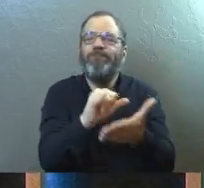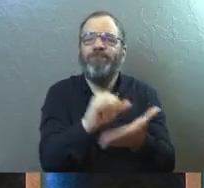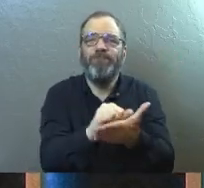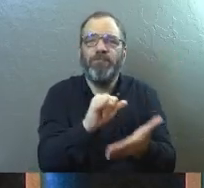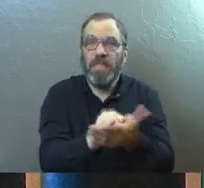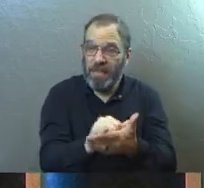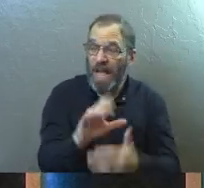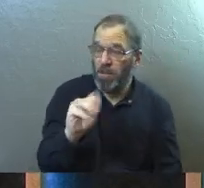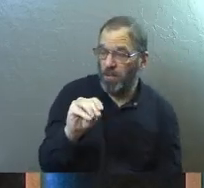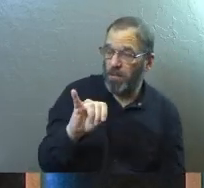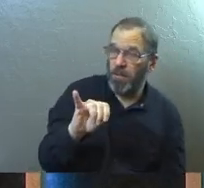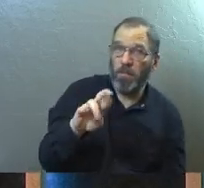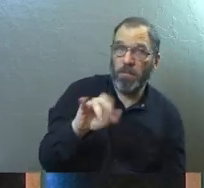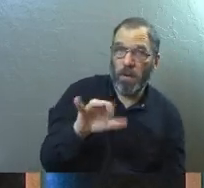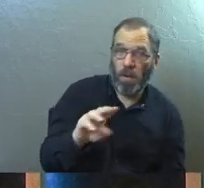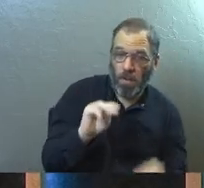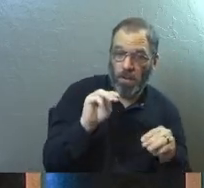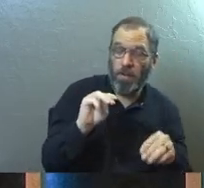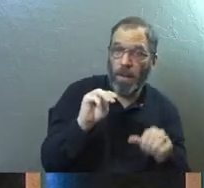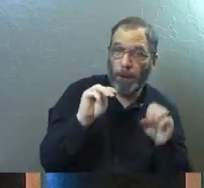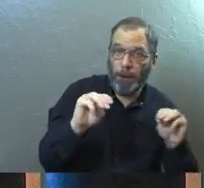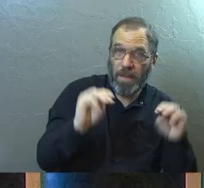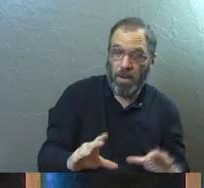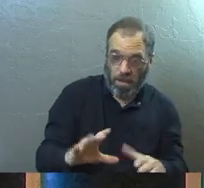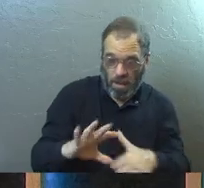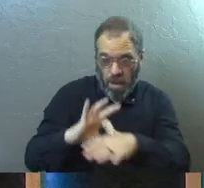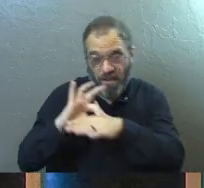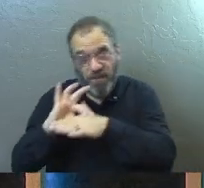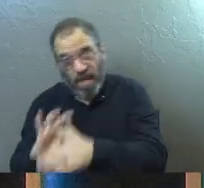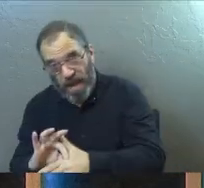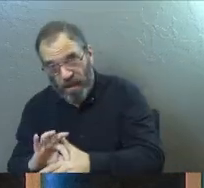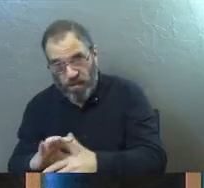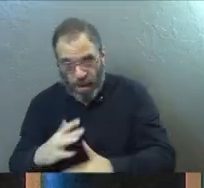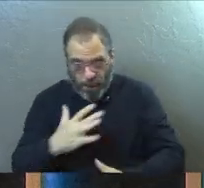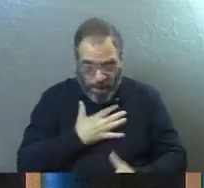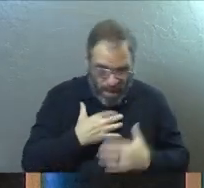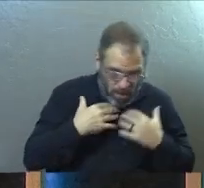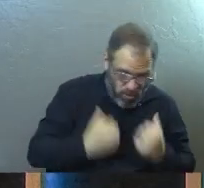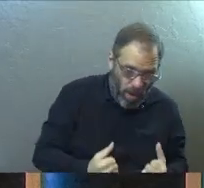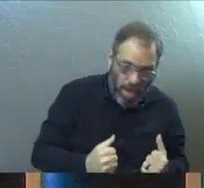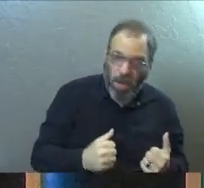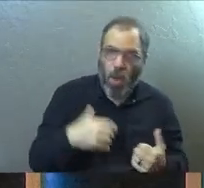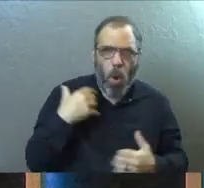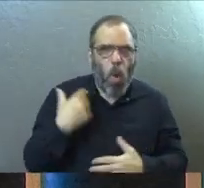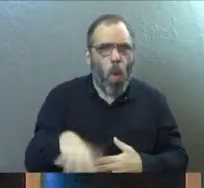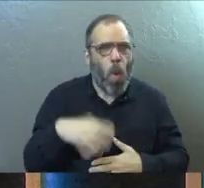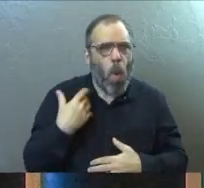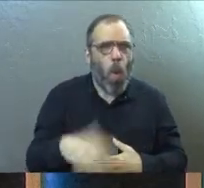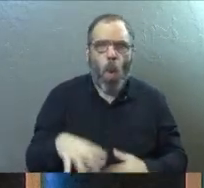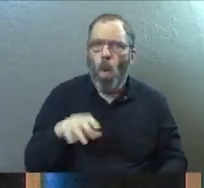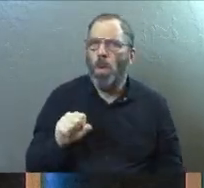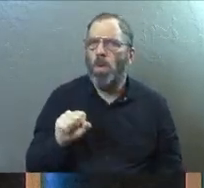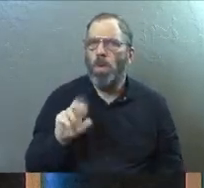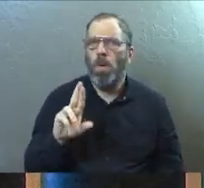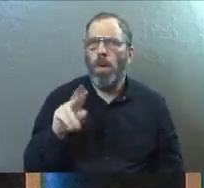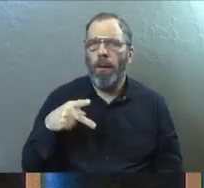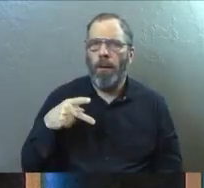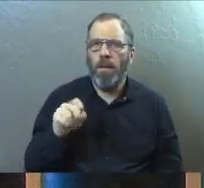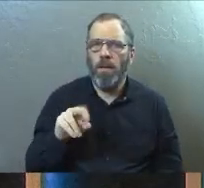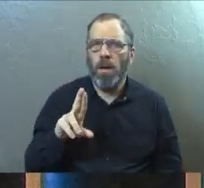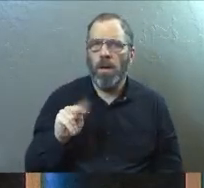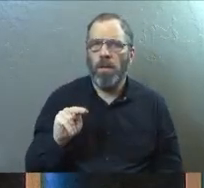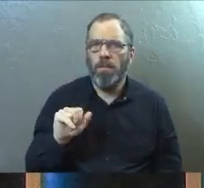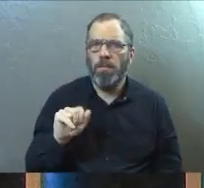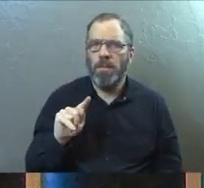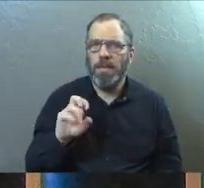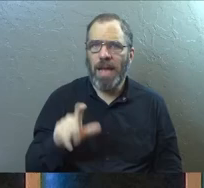because that's what miracles are. Impossible in our flesh, impossible in our own strength. They are supernatural. And so